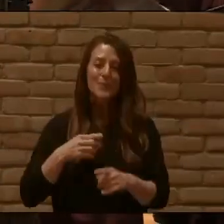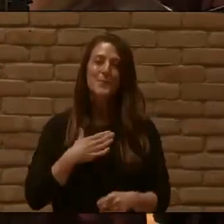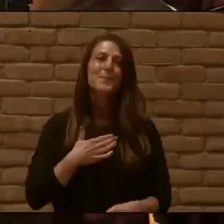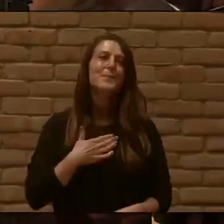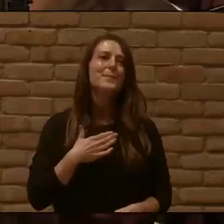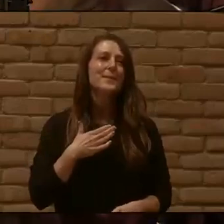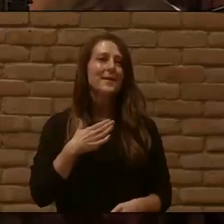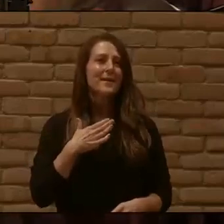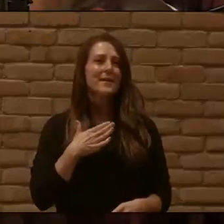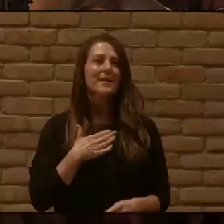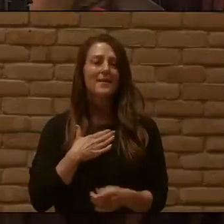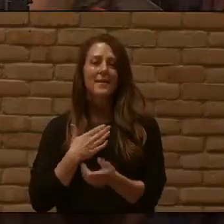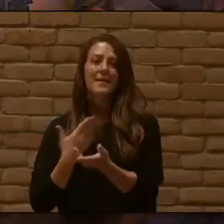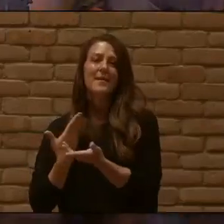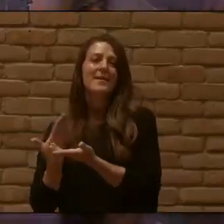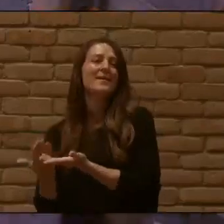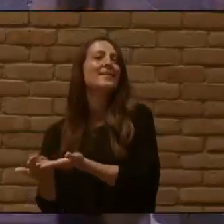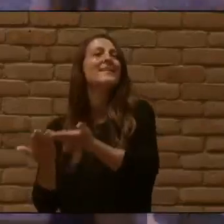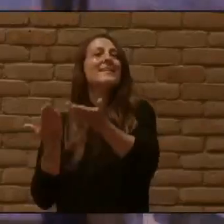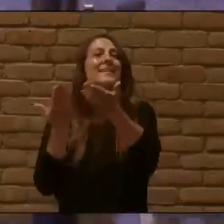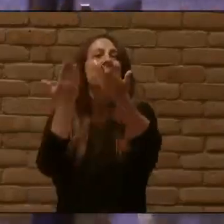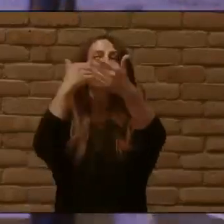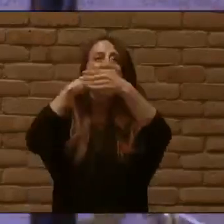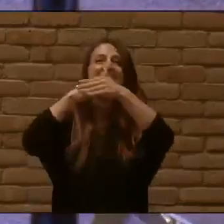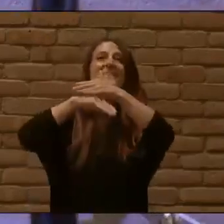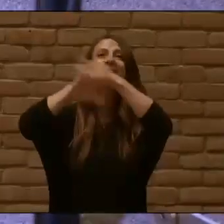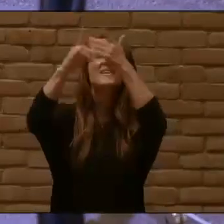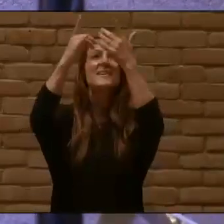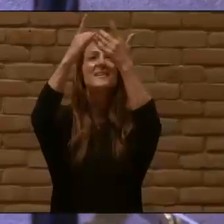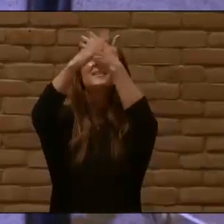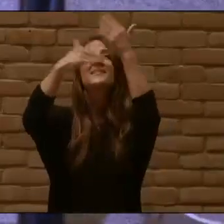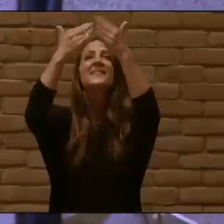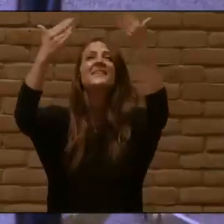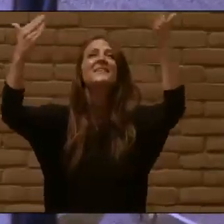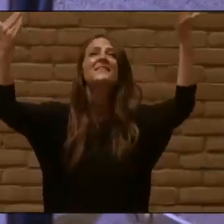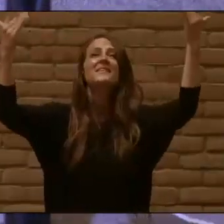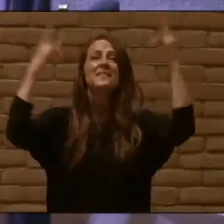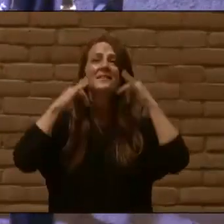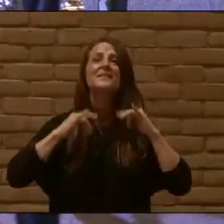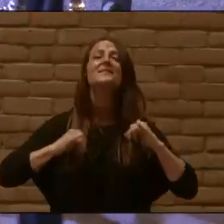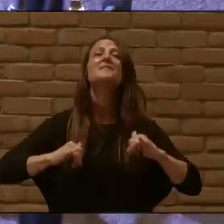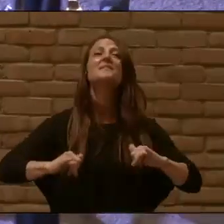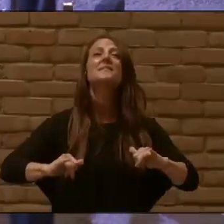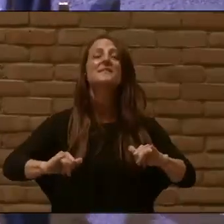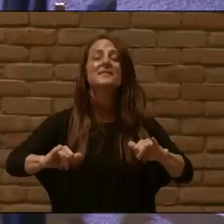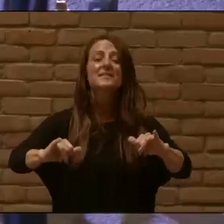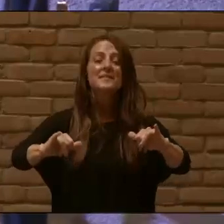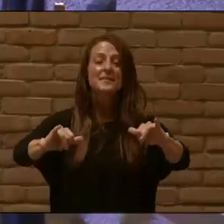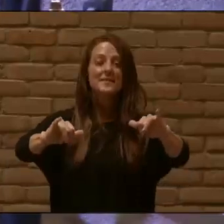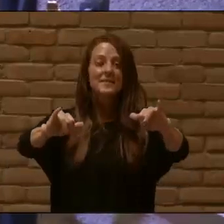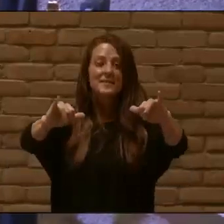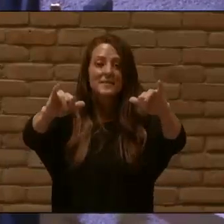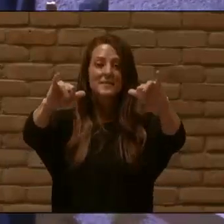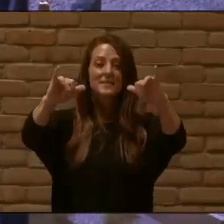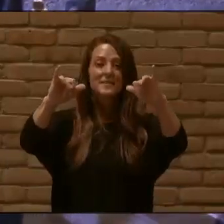carry Me to wilt a endless day